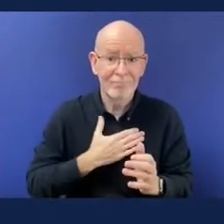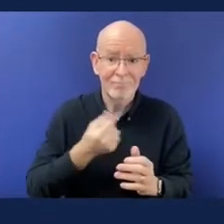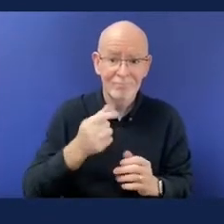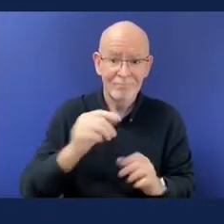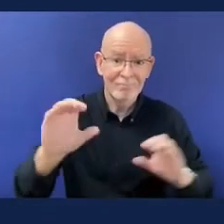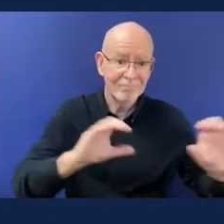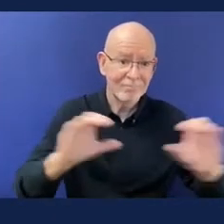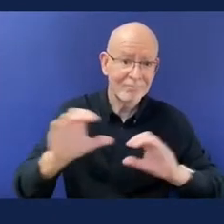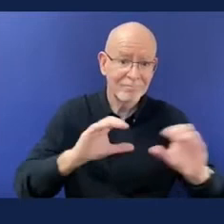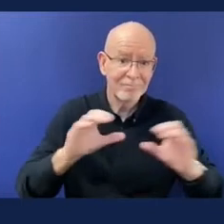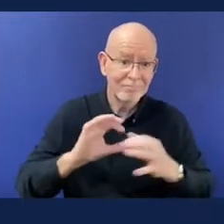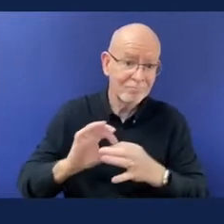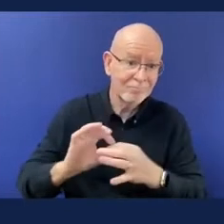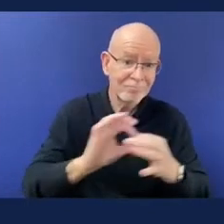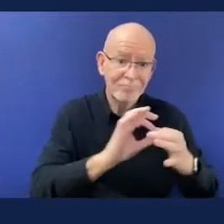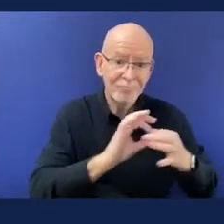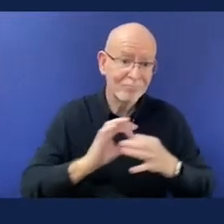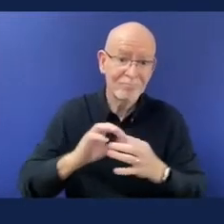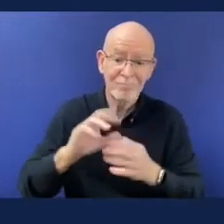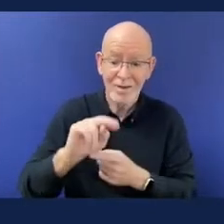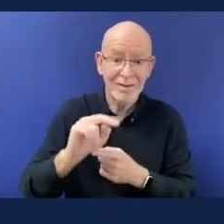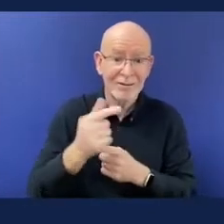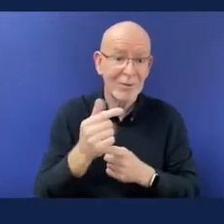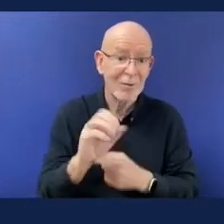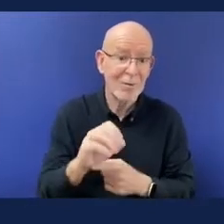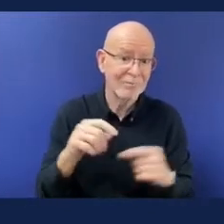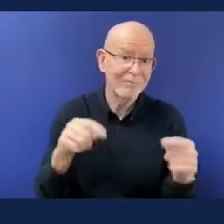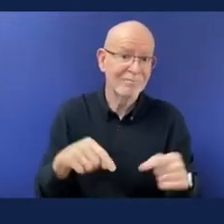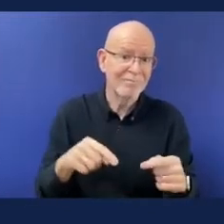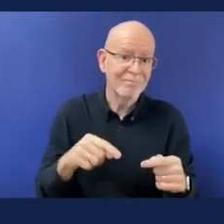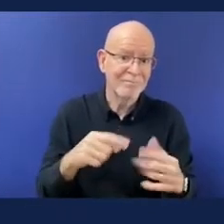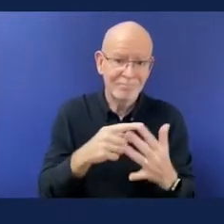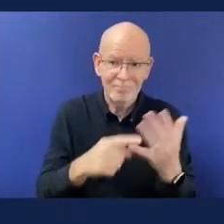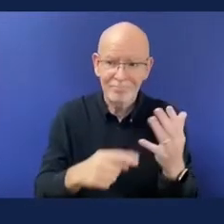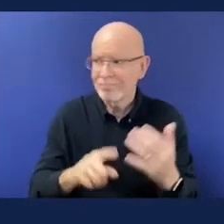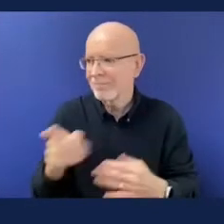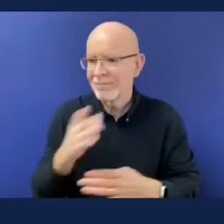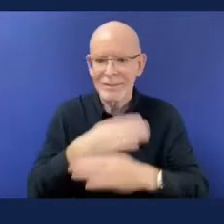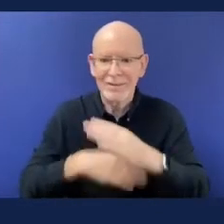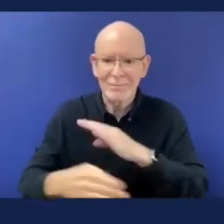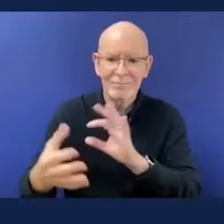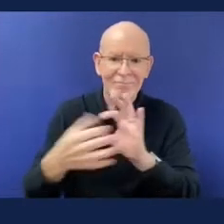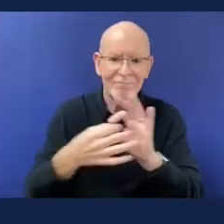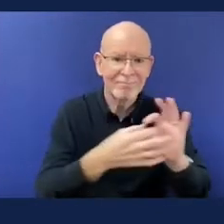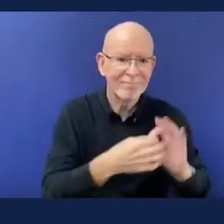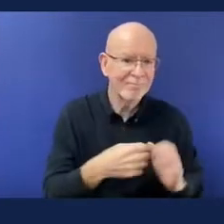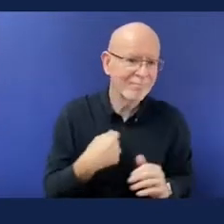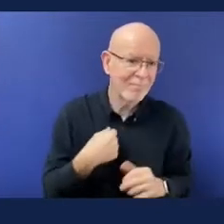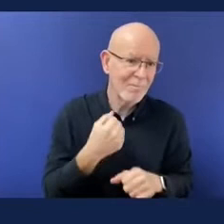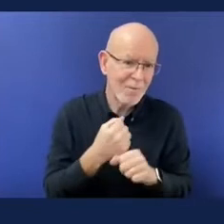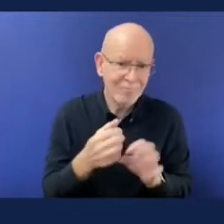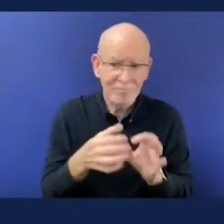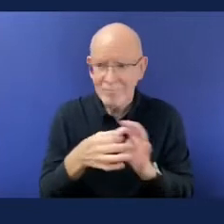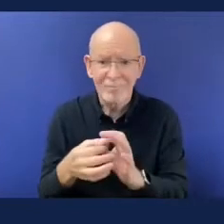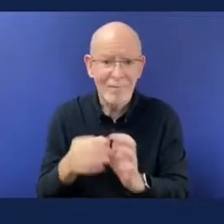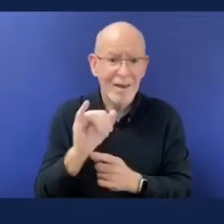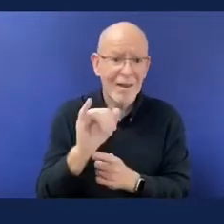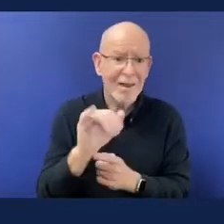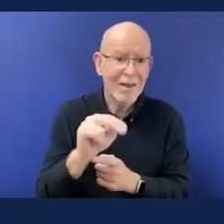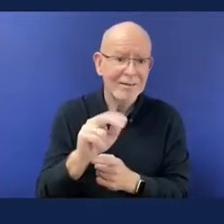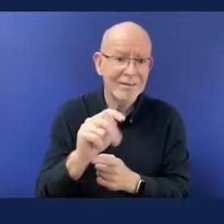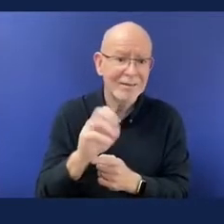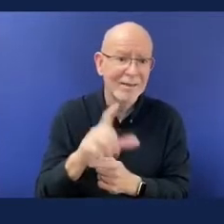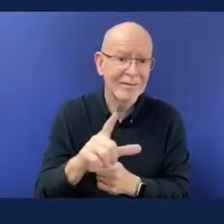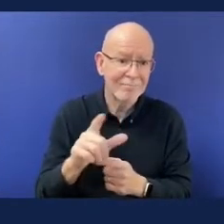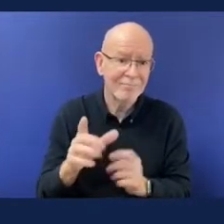changed their symbol to purple for the first time in history and they did a whole activation across the whole of japan um bp one of our